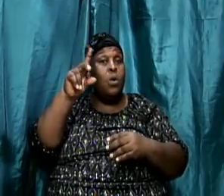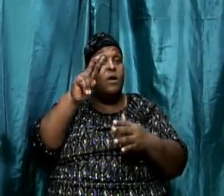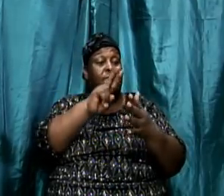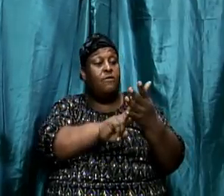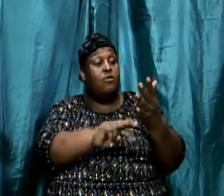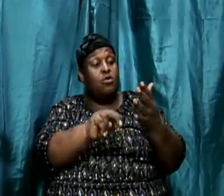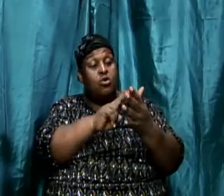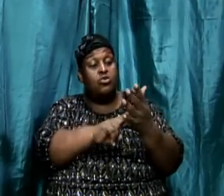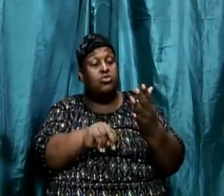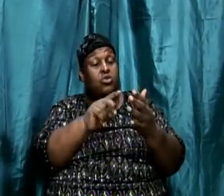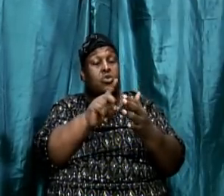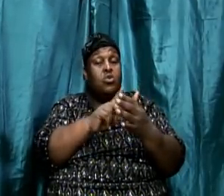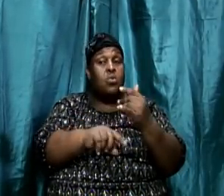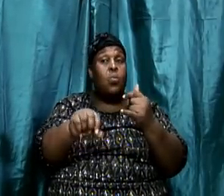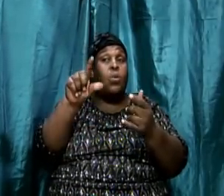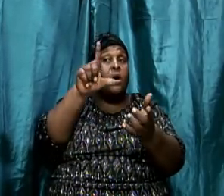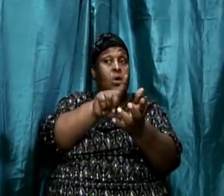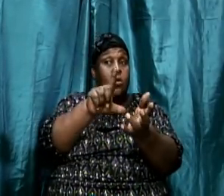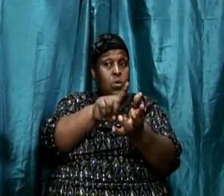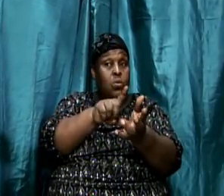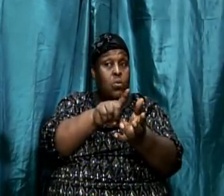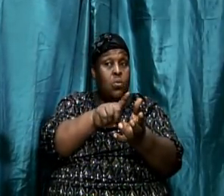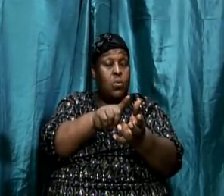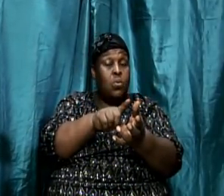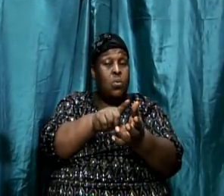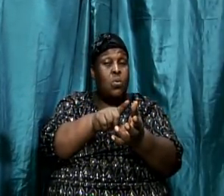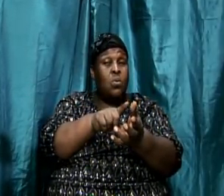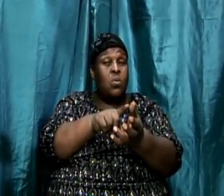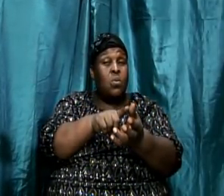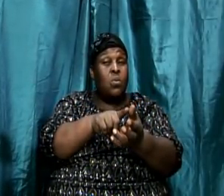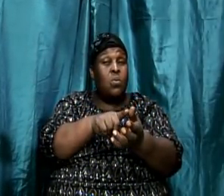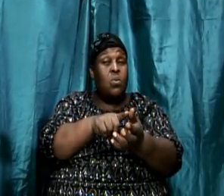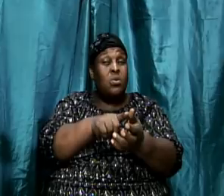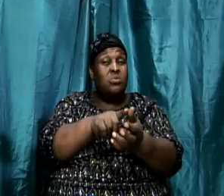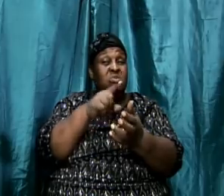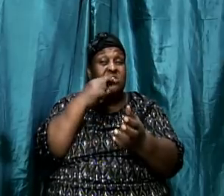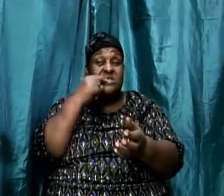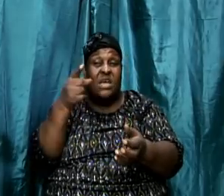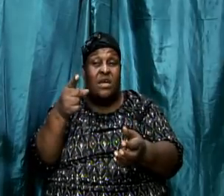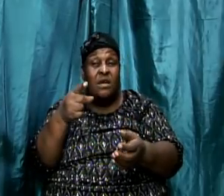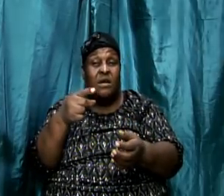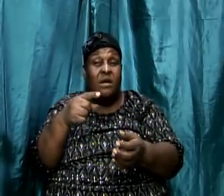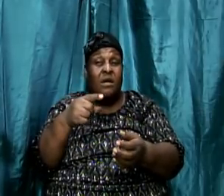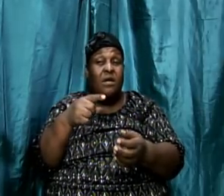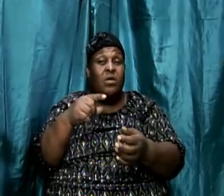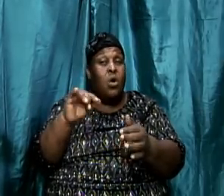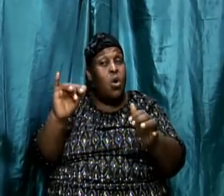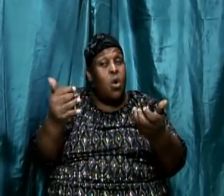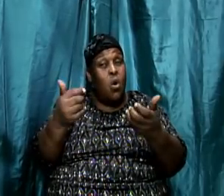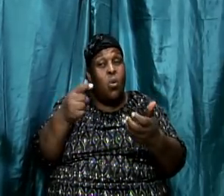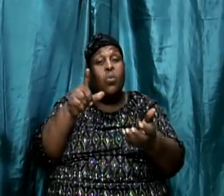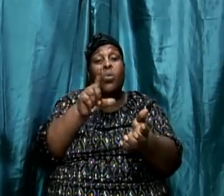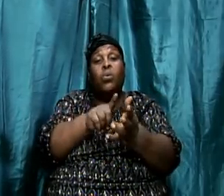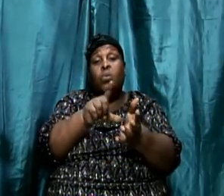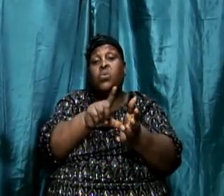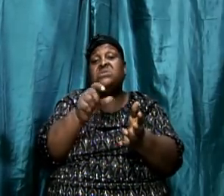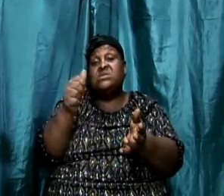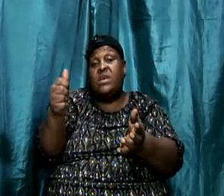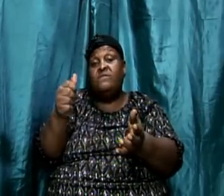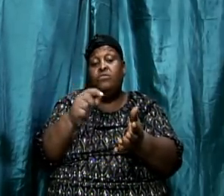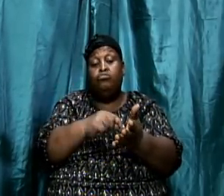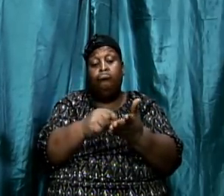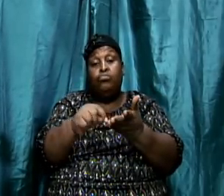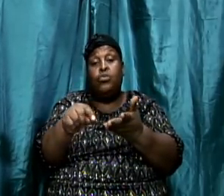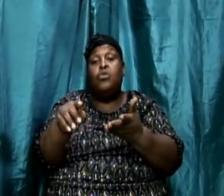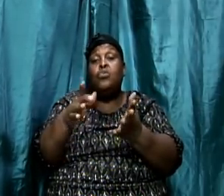was giving the outline to how he was about to write the book. Check it out. From about chapter 1